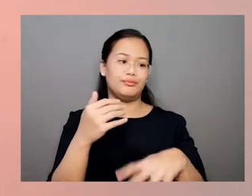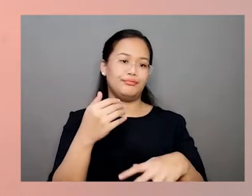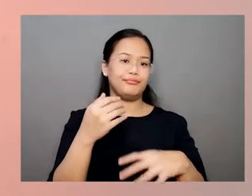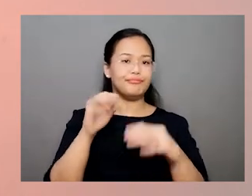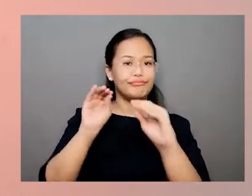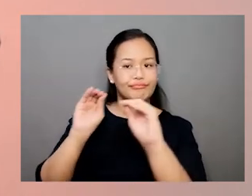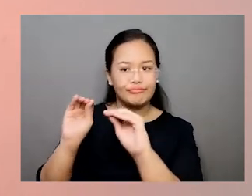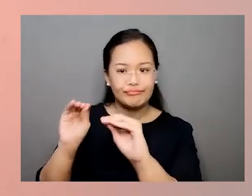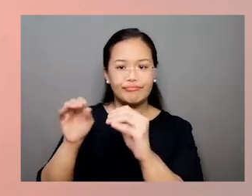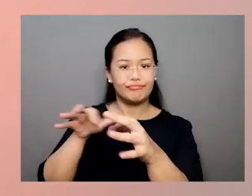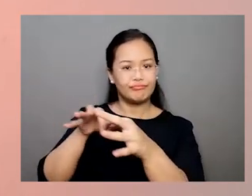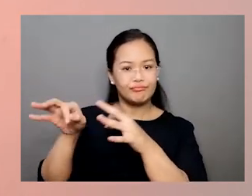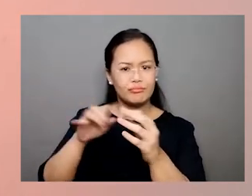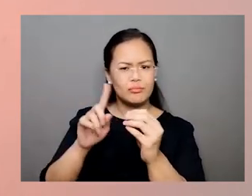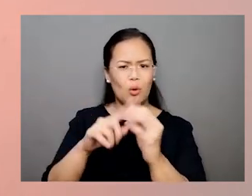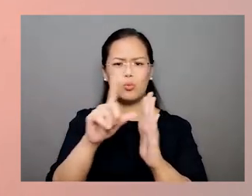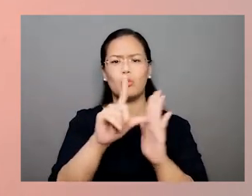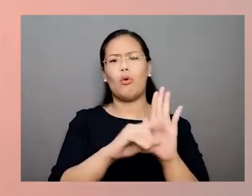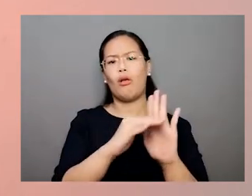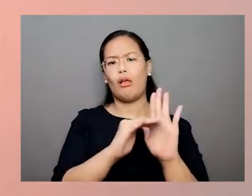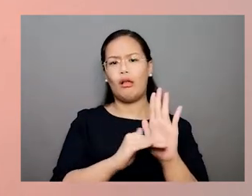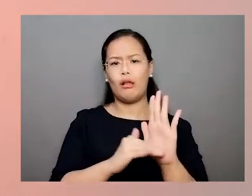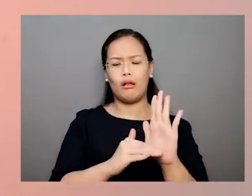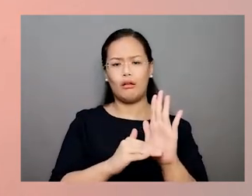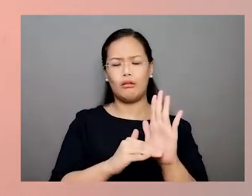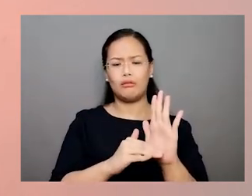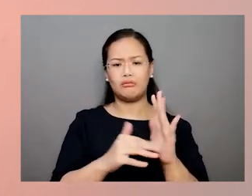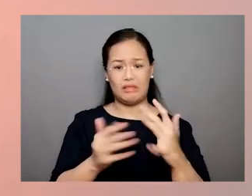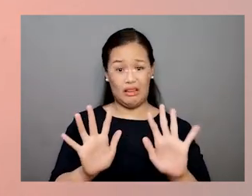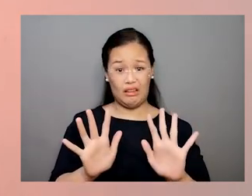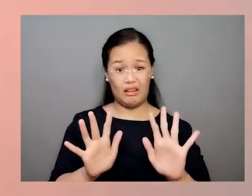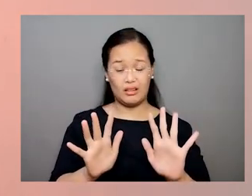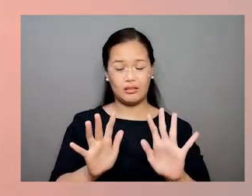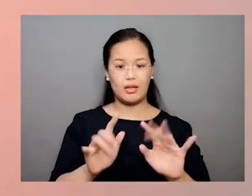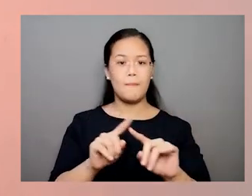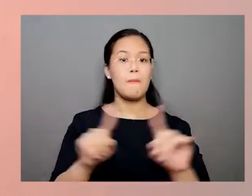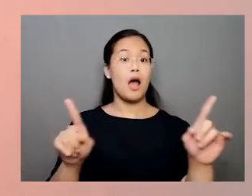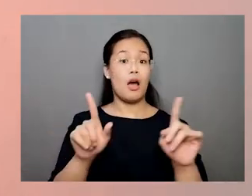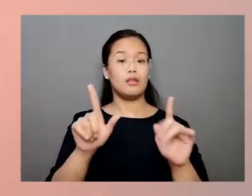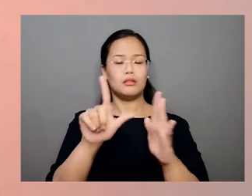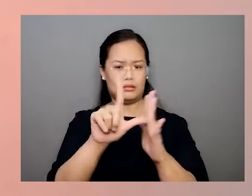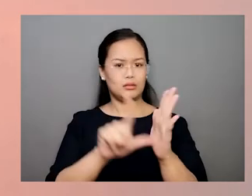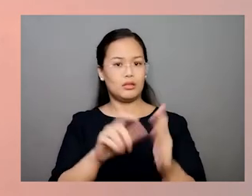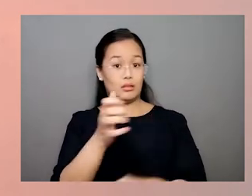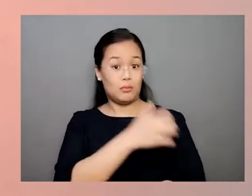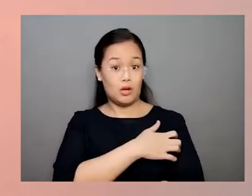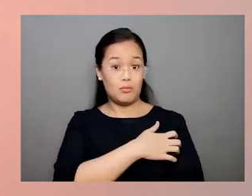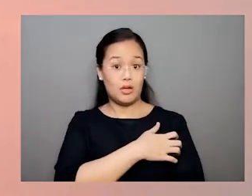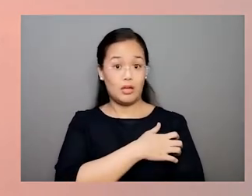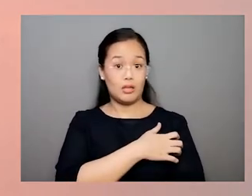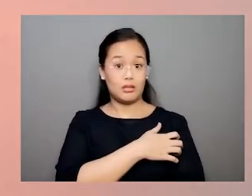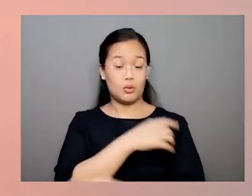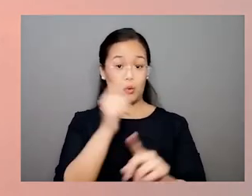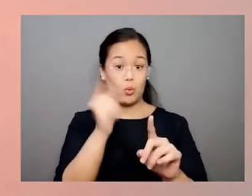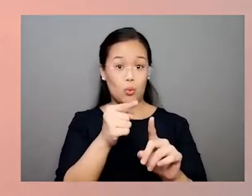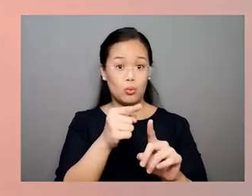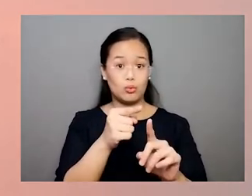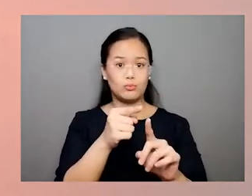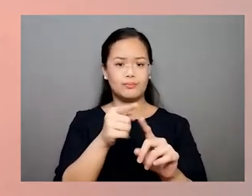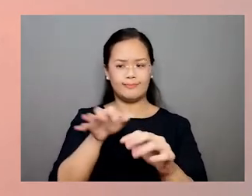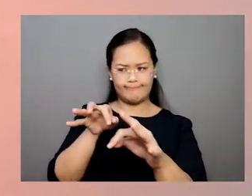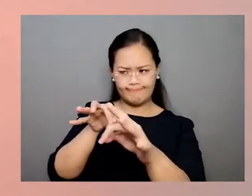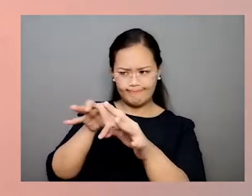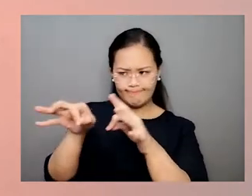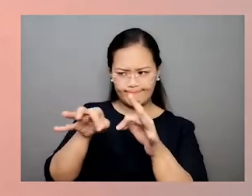disseminating information, bare knowledge or information of what is there in the law. Legal empowerment